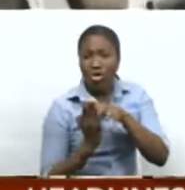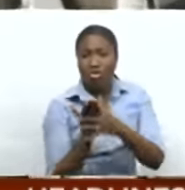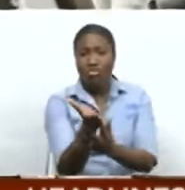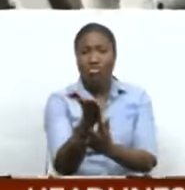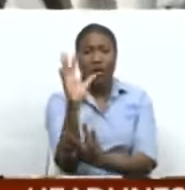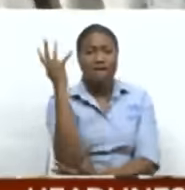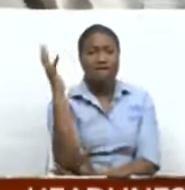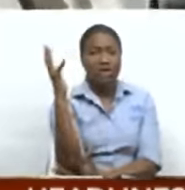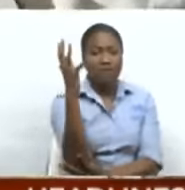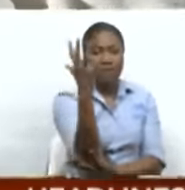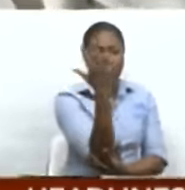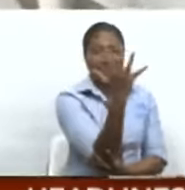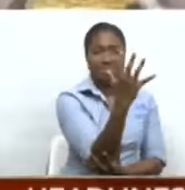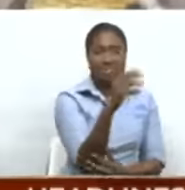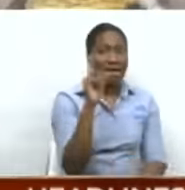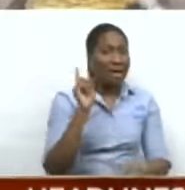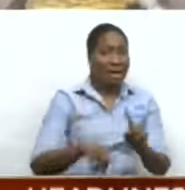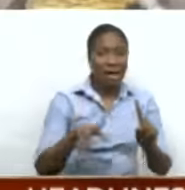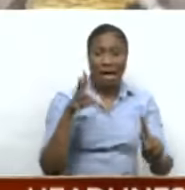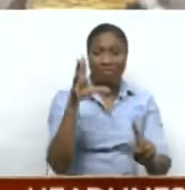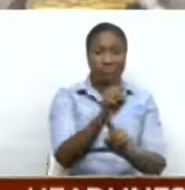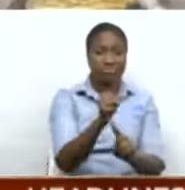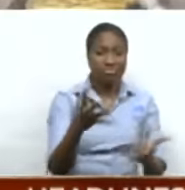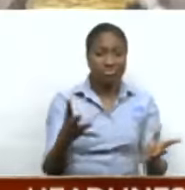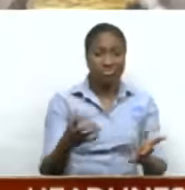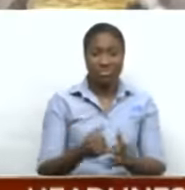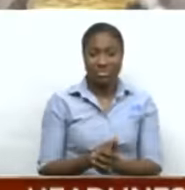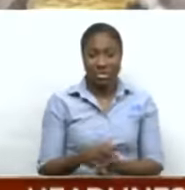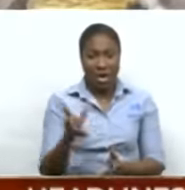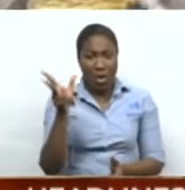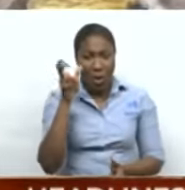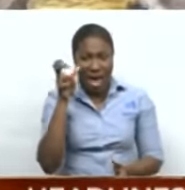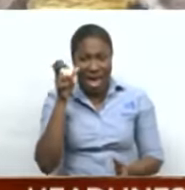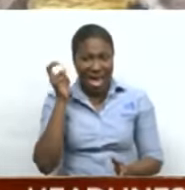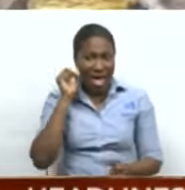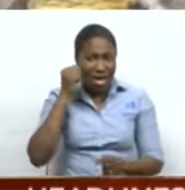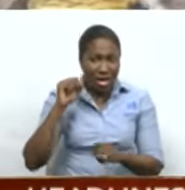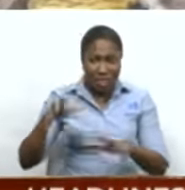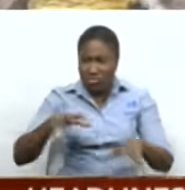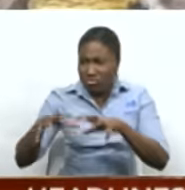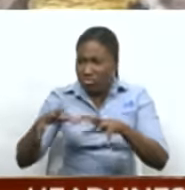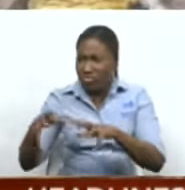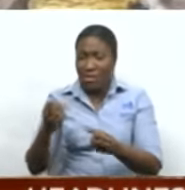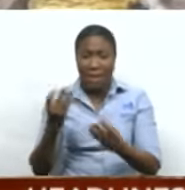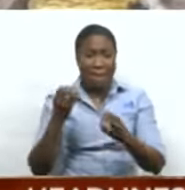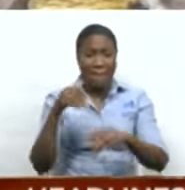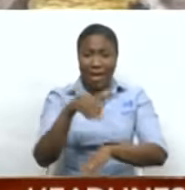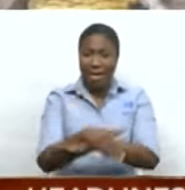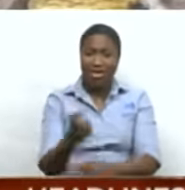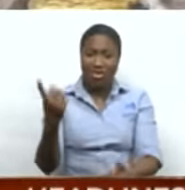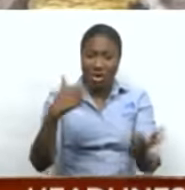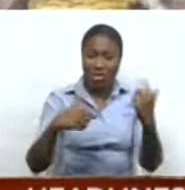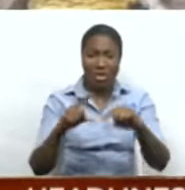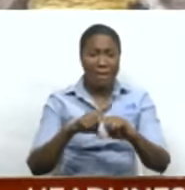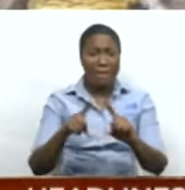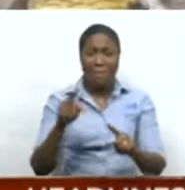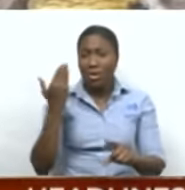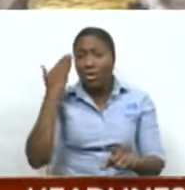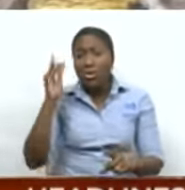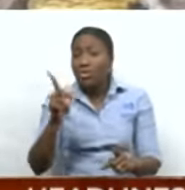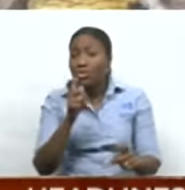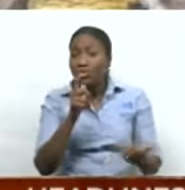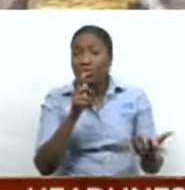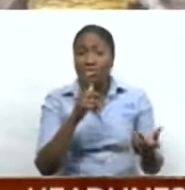evaded capture so far. You would hear the rustle inside here. They came multiple nights, but they can't catch anybody. They